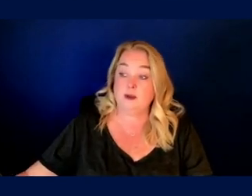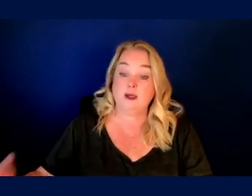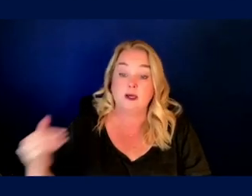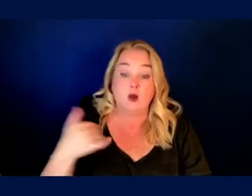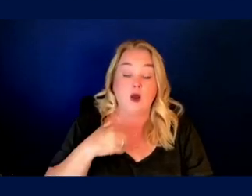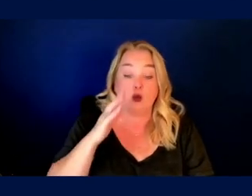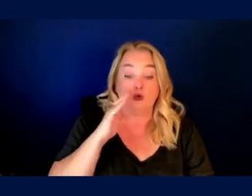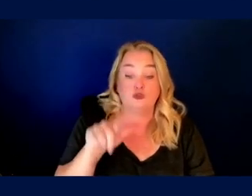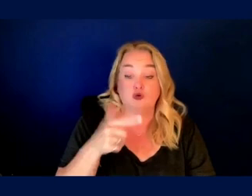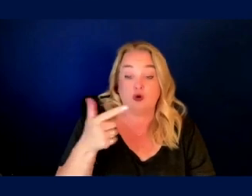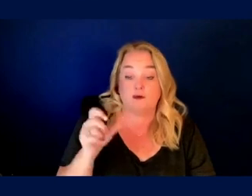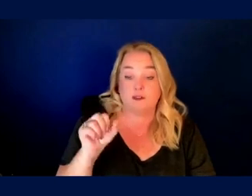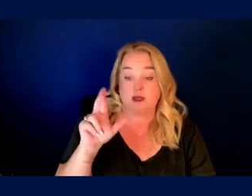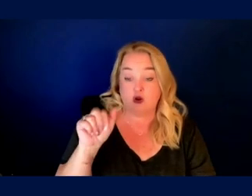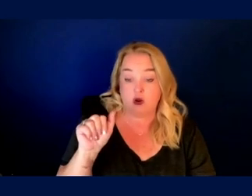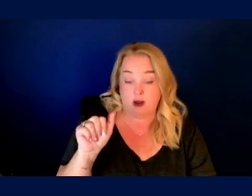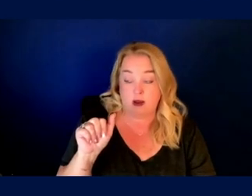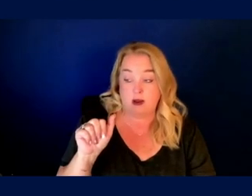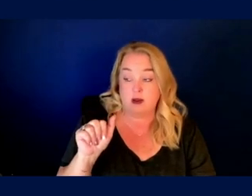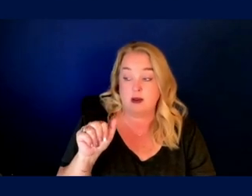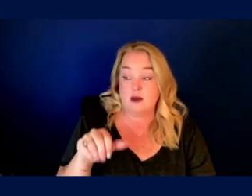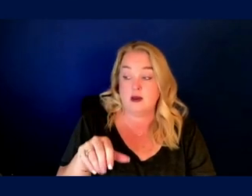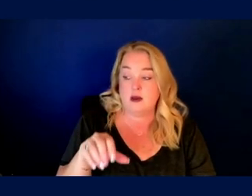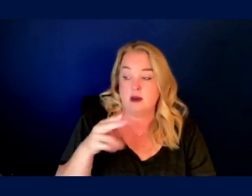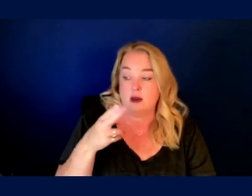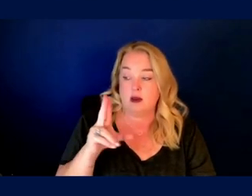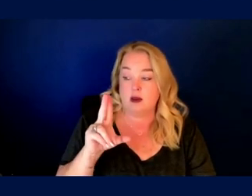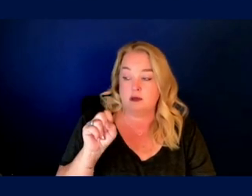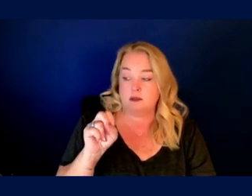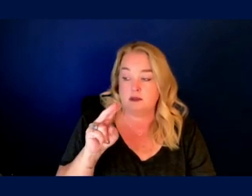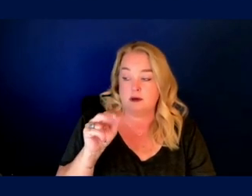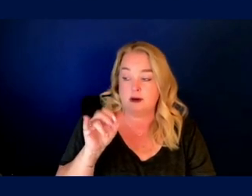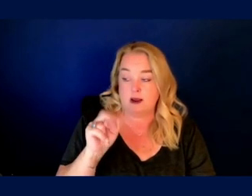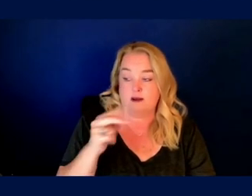over to Sarah Husnain for her presentation.